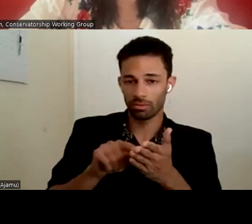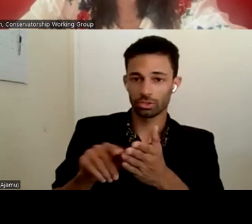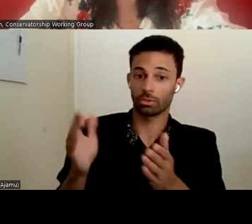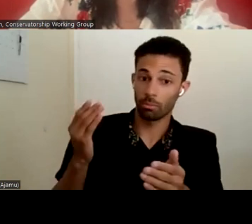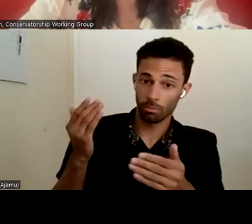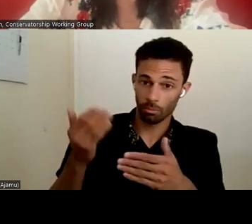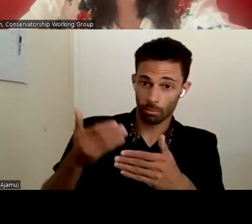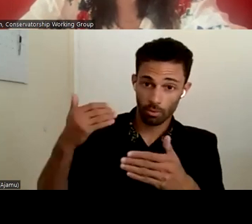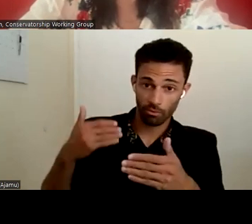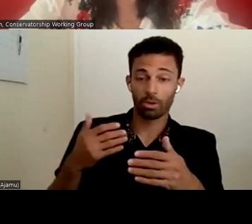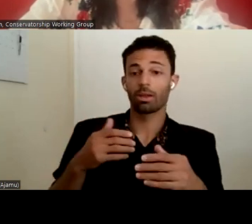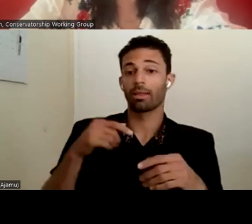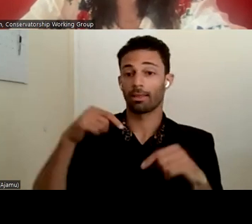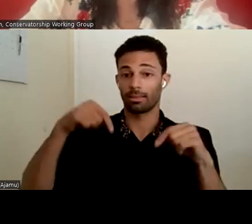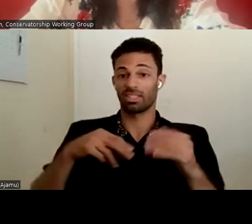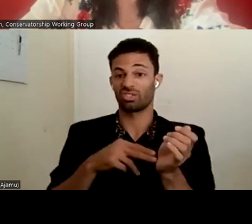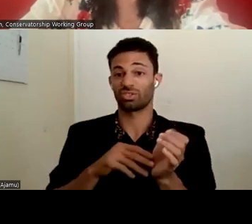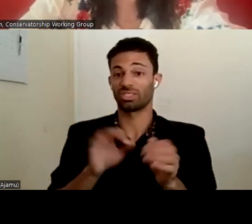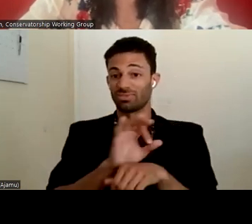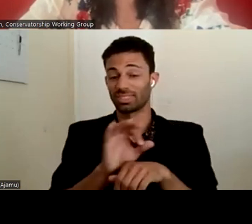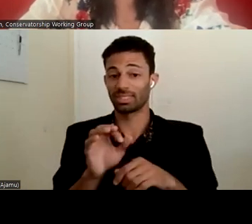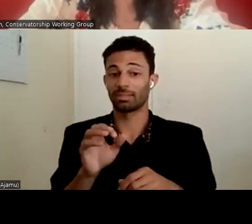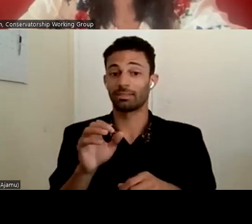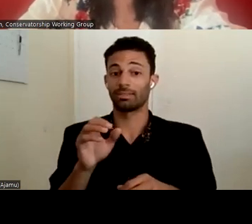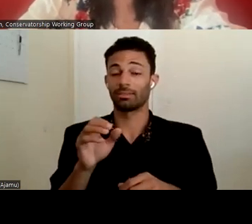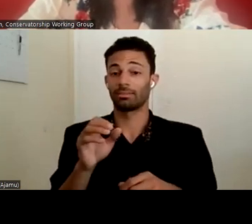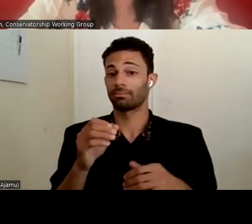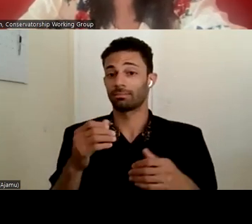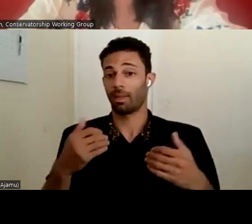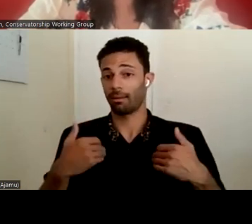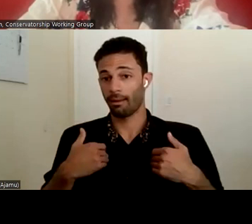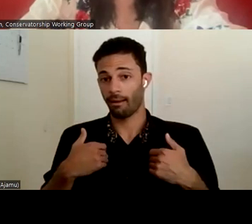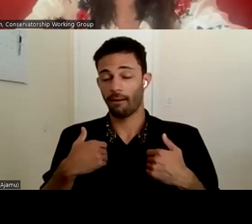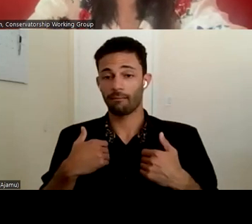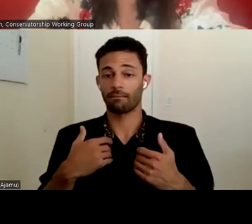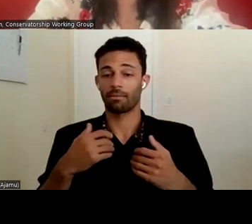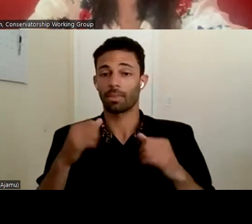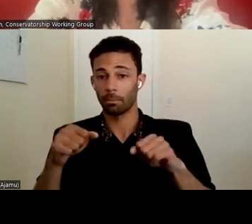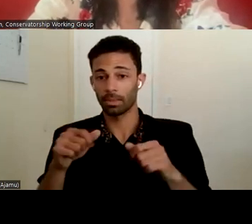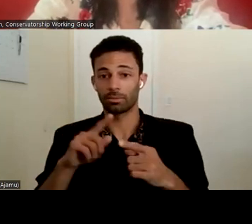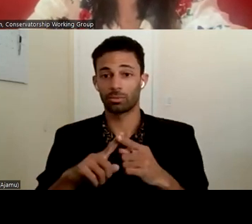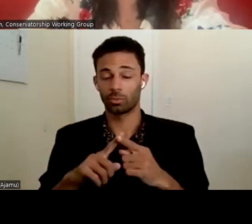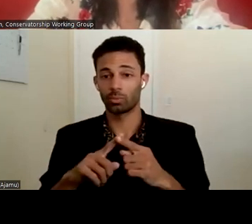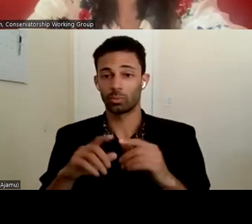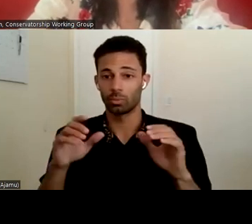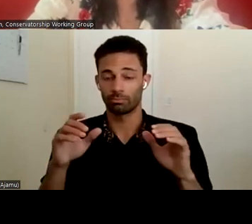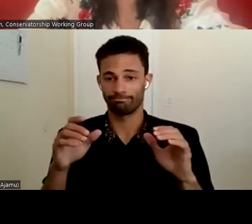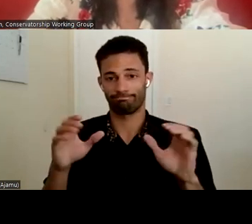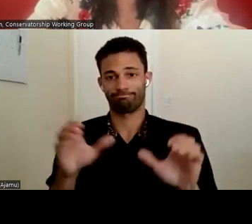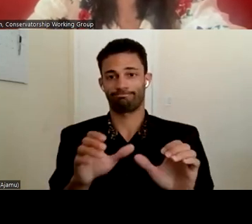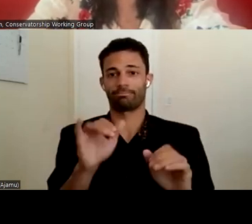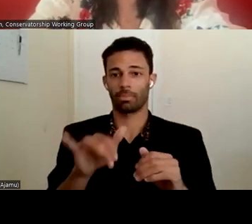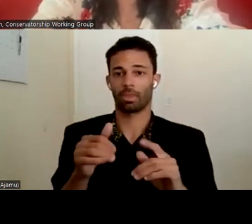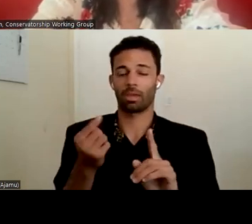facility that might have been in a position to inflict the abuse on her? Those would be my questions. And again,